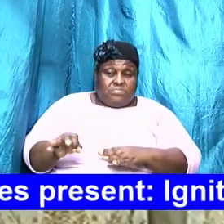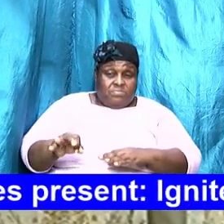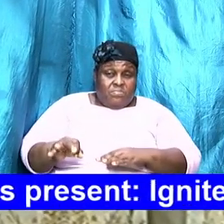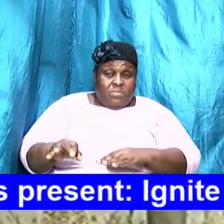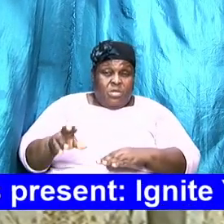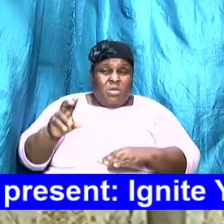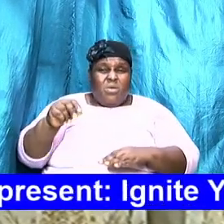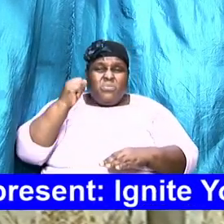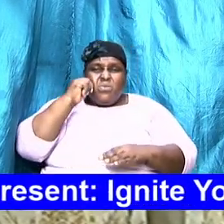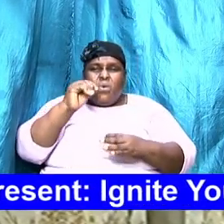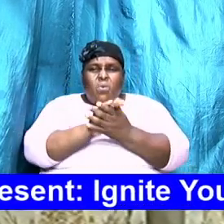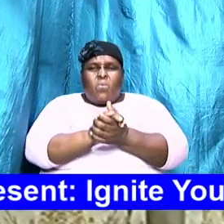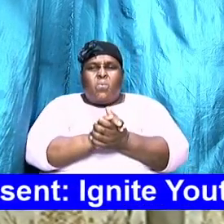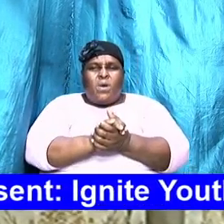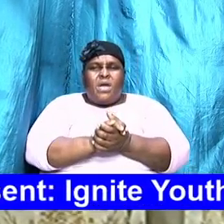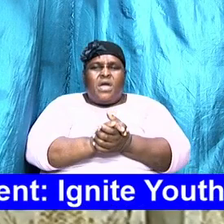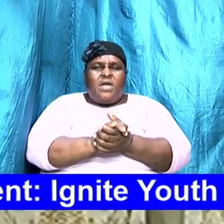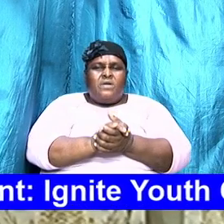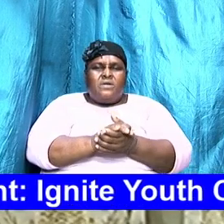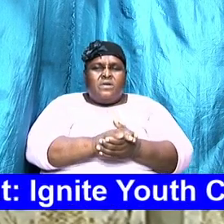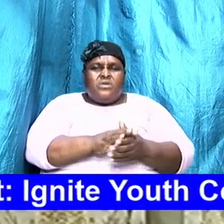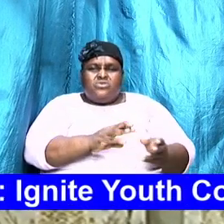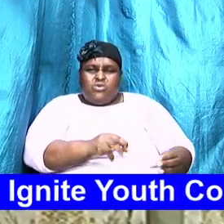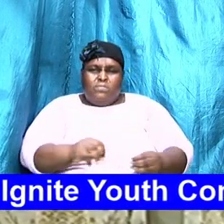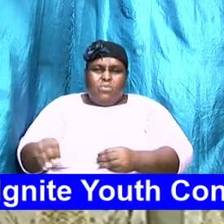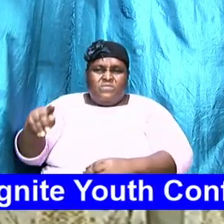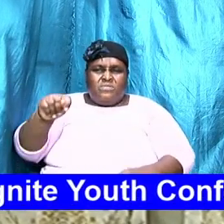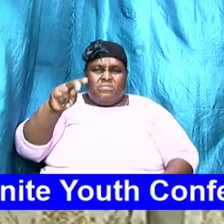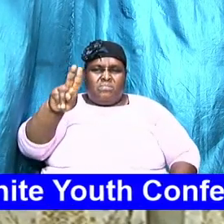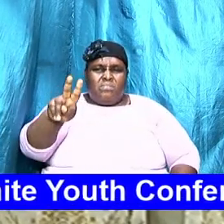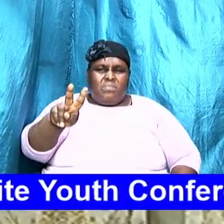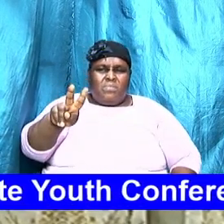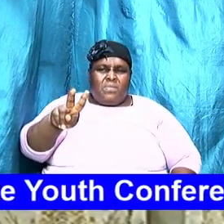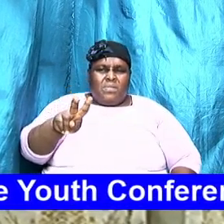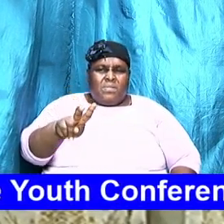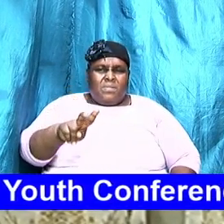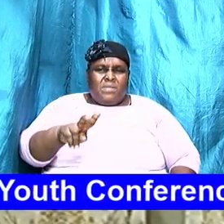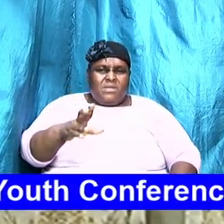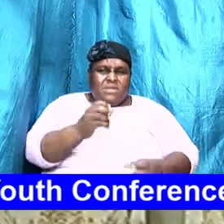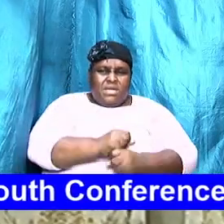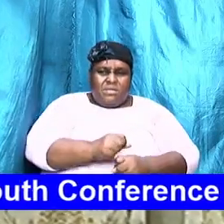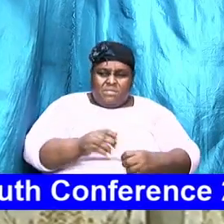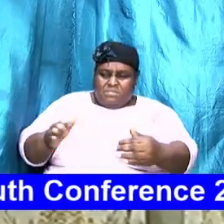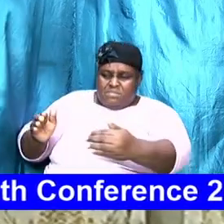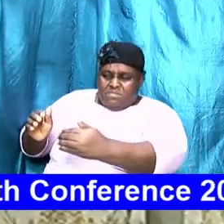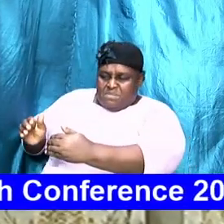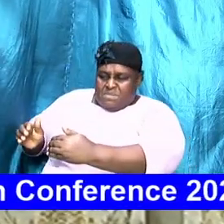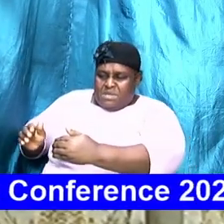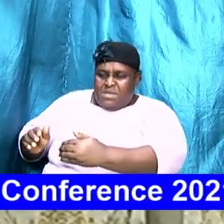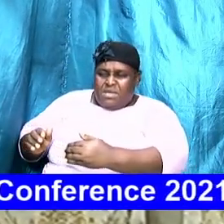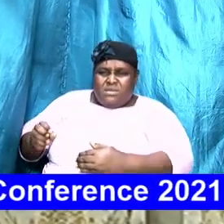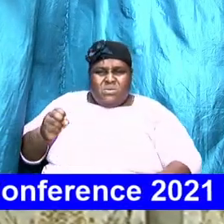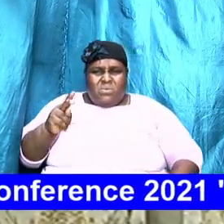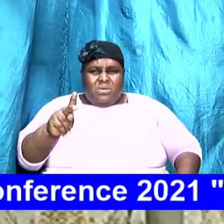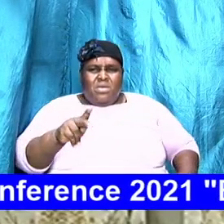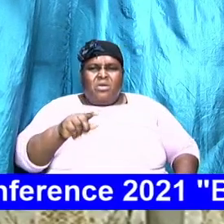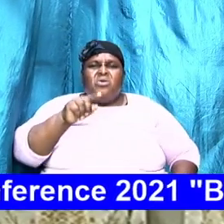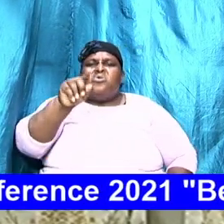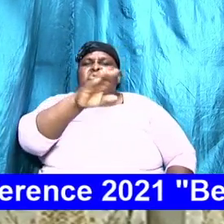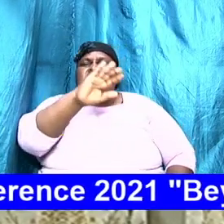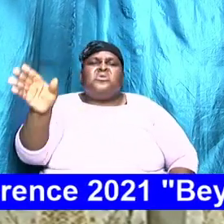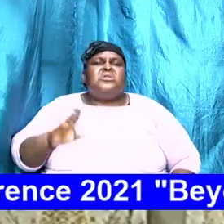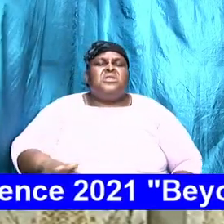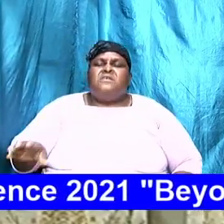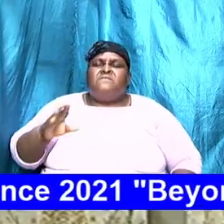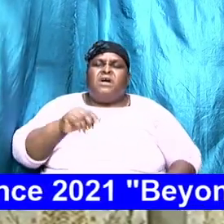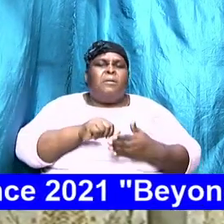wife should take down the television and carry it around a corner and say it's alright you never buy nothing last week let